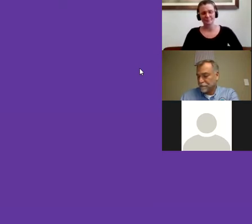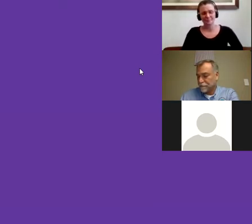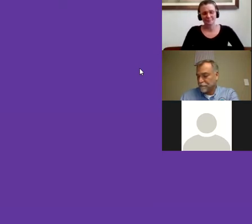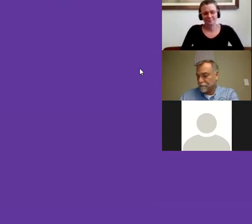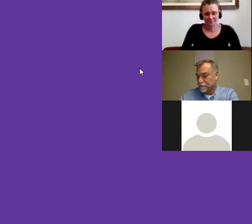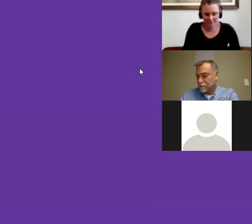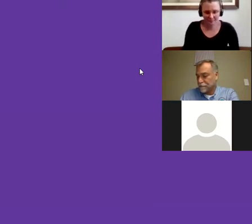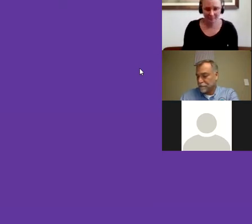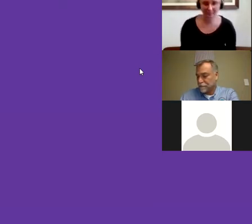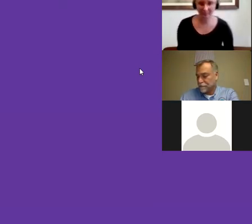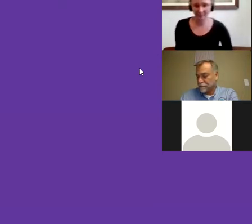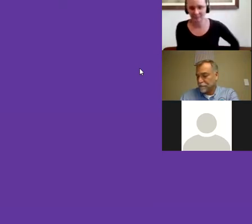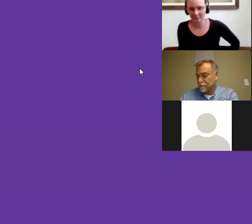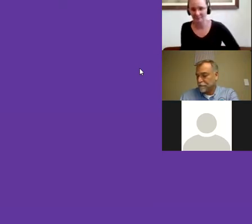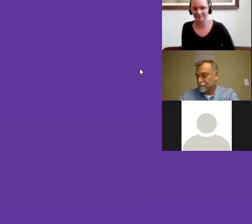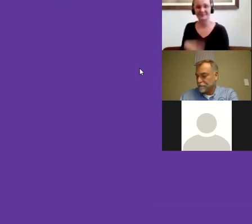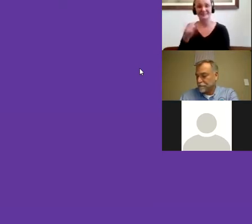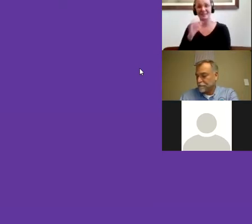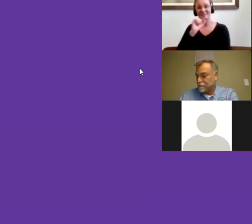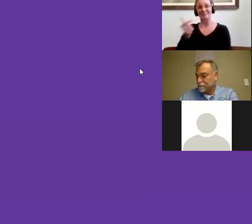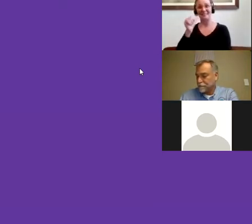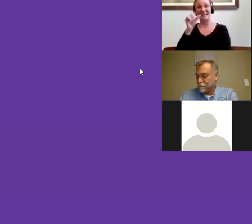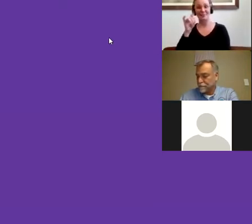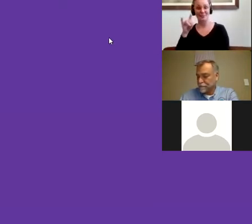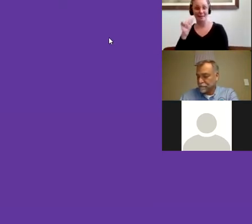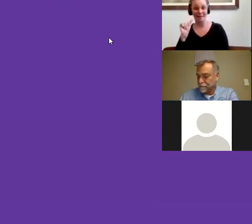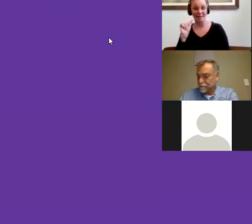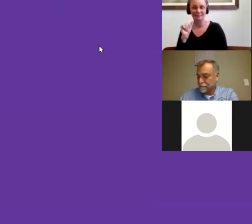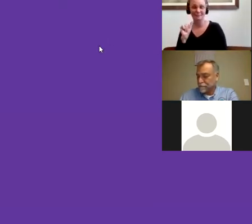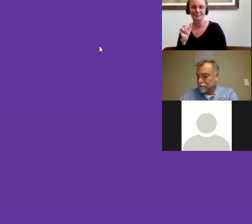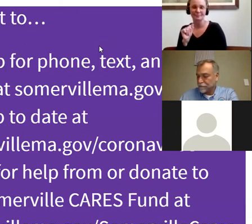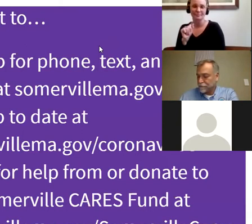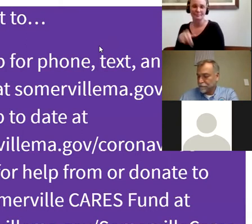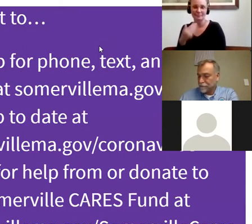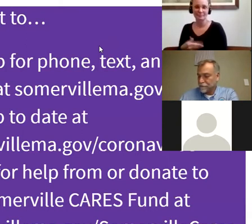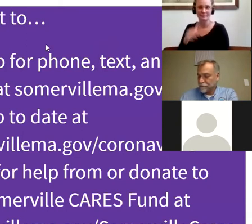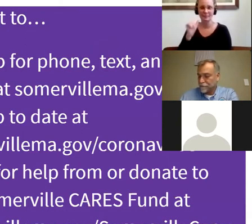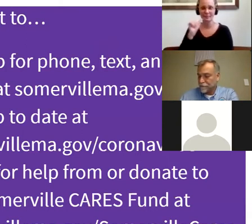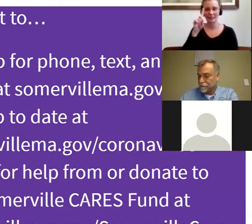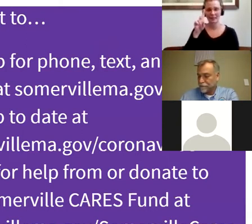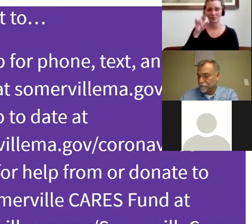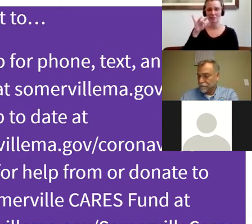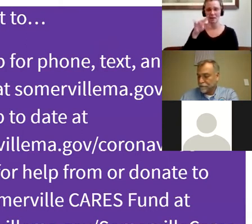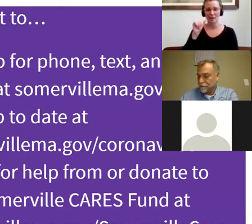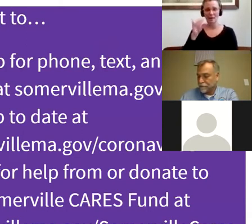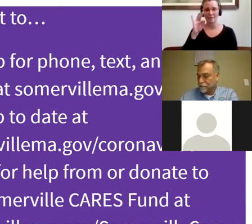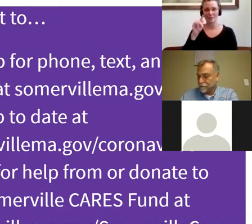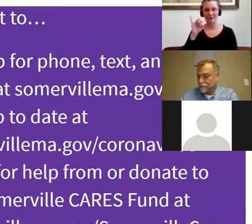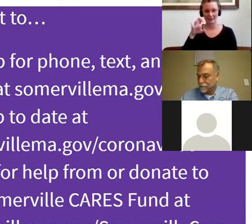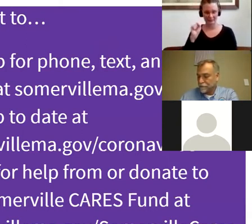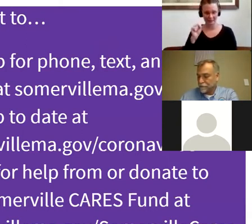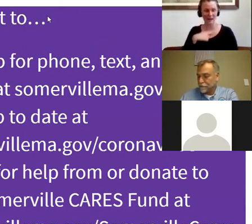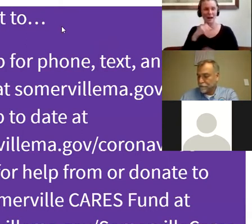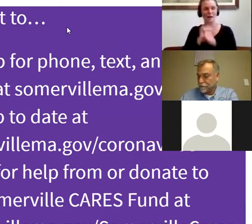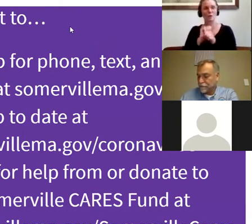And Adriana, you're going to take it from here. Sure. Thank you. So I am Adriana Fernandez and I work for the Office of Immigrant Affairs